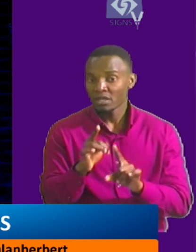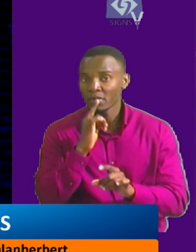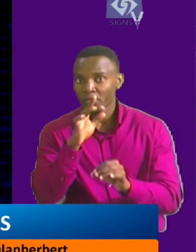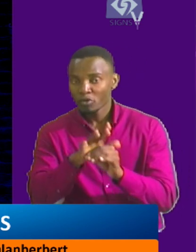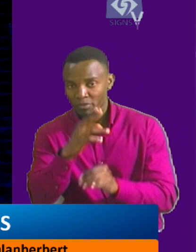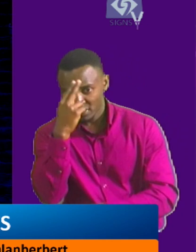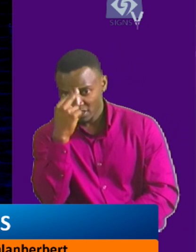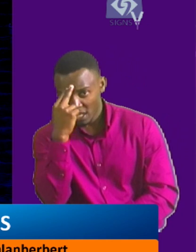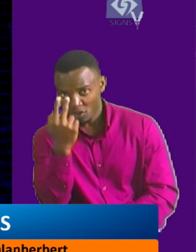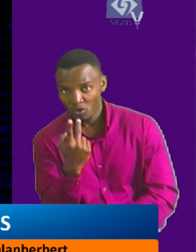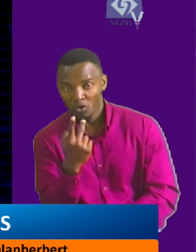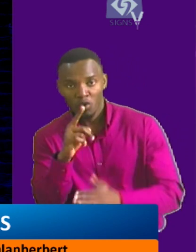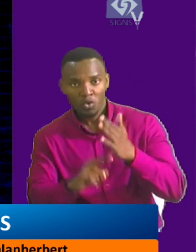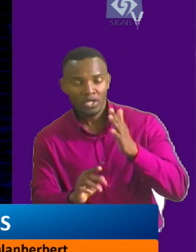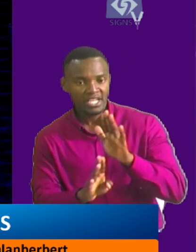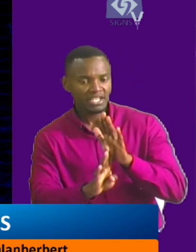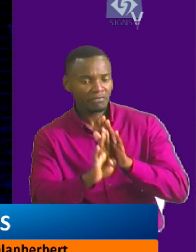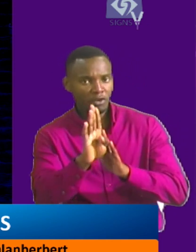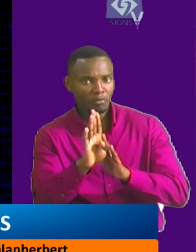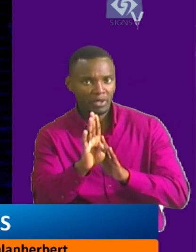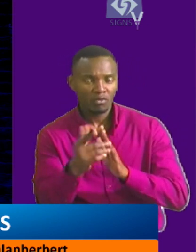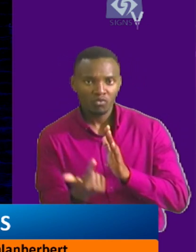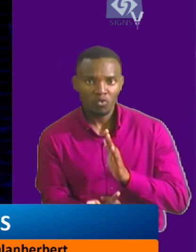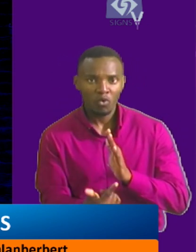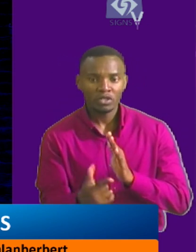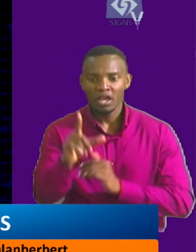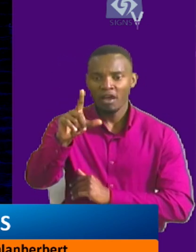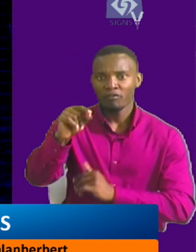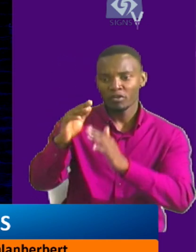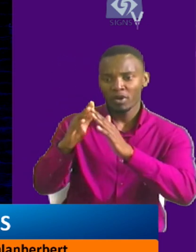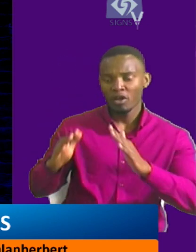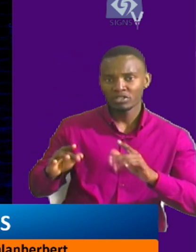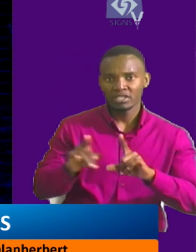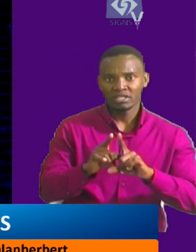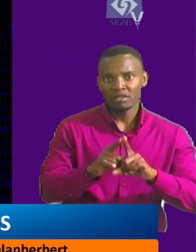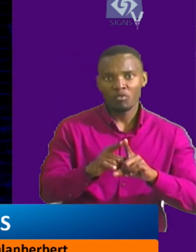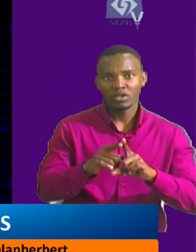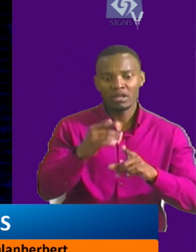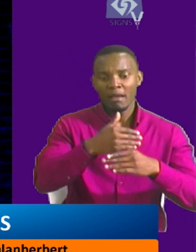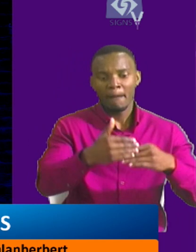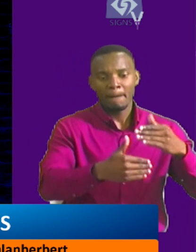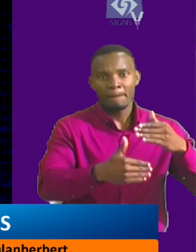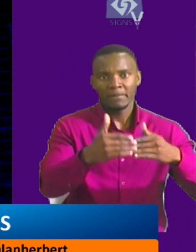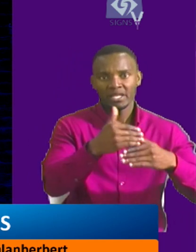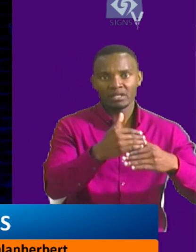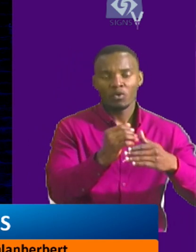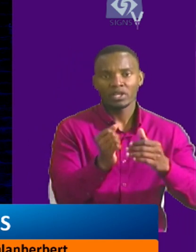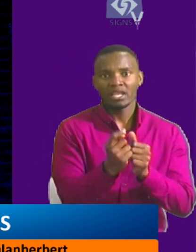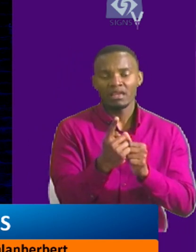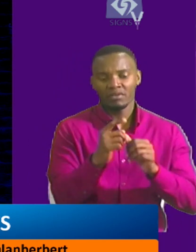promises, which include the development of affordable houses and construction of 11 markets, will be